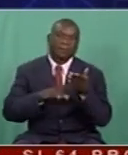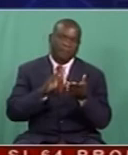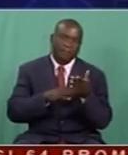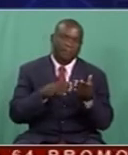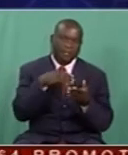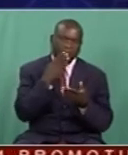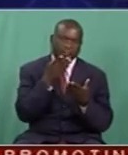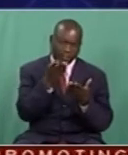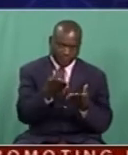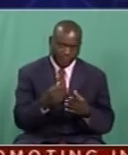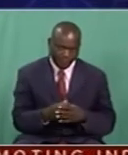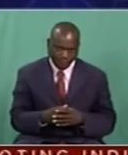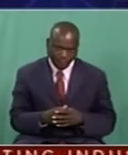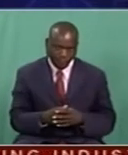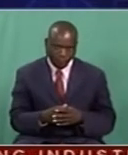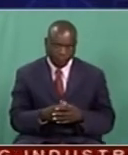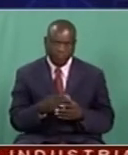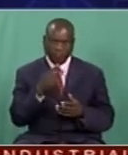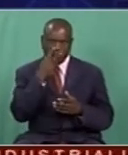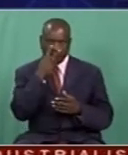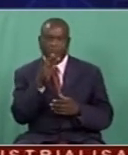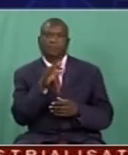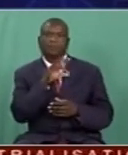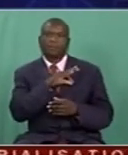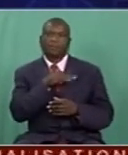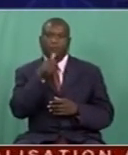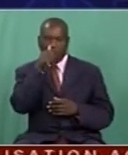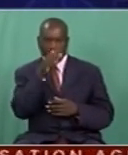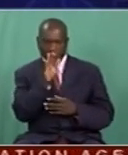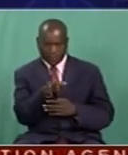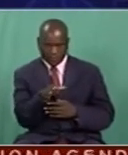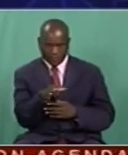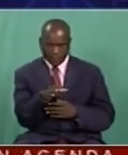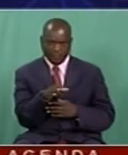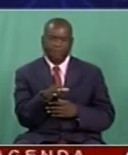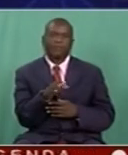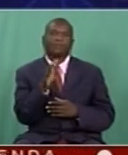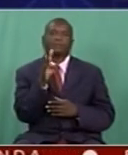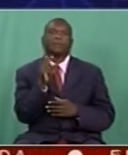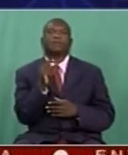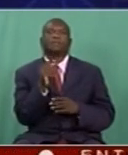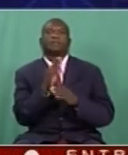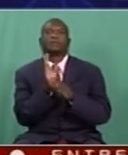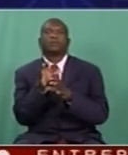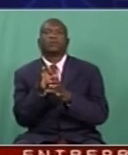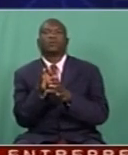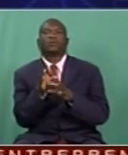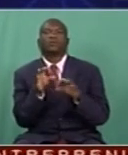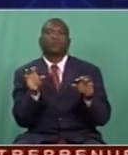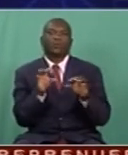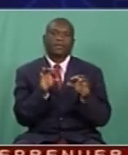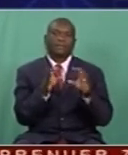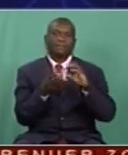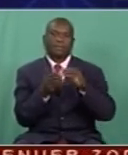your brand as a result. Obviously turn into sales and profit. Absolutely, but macroeconomically, media plays a critical role in